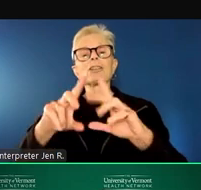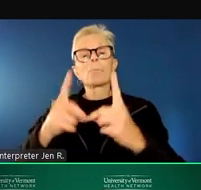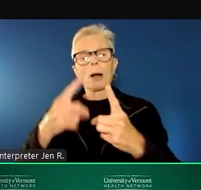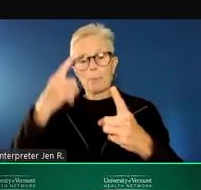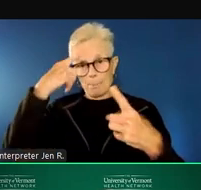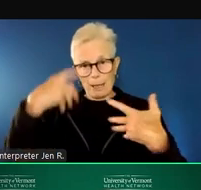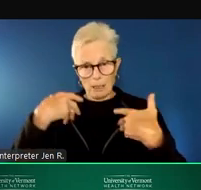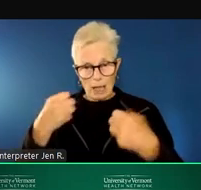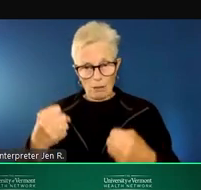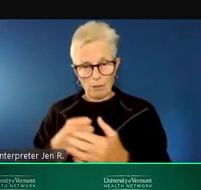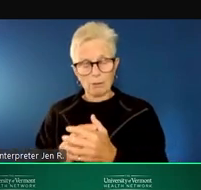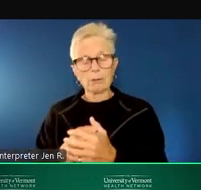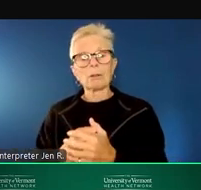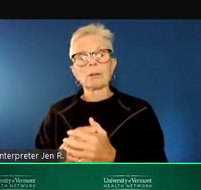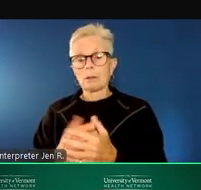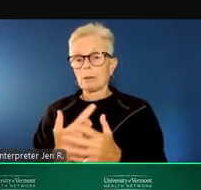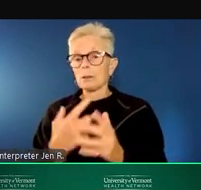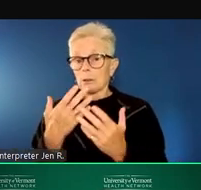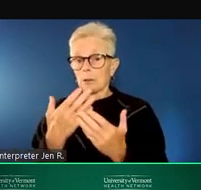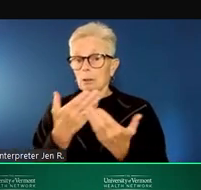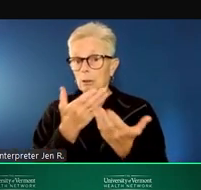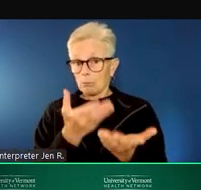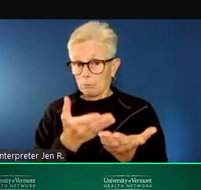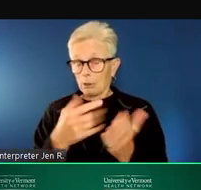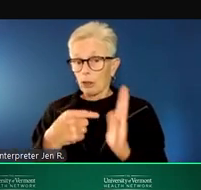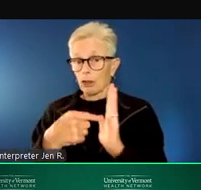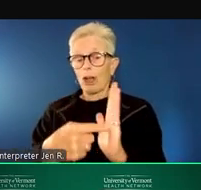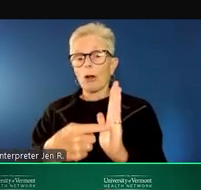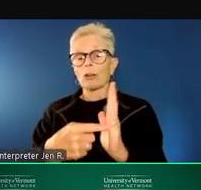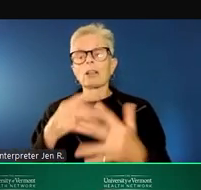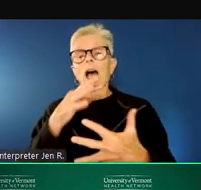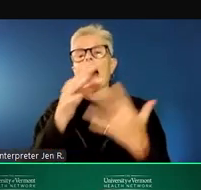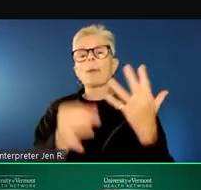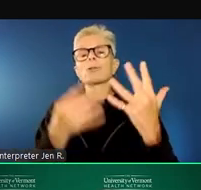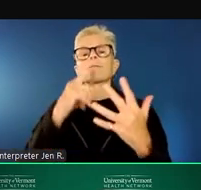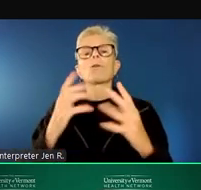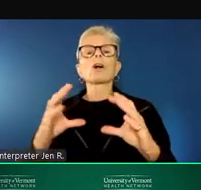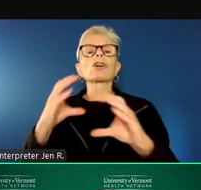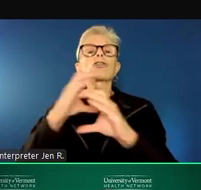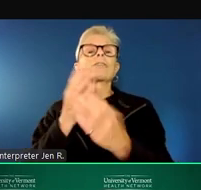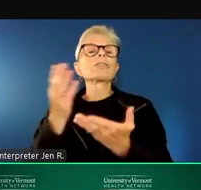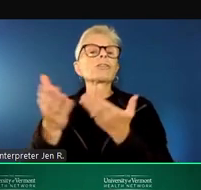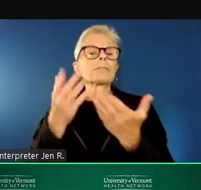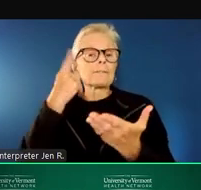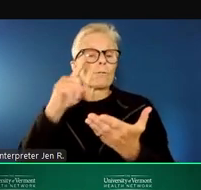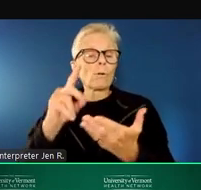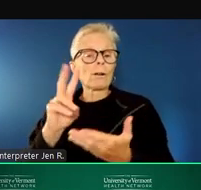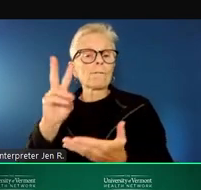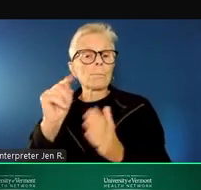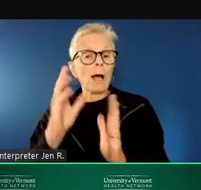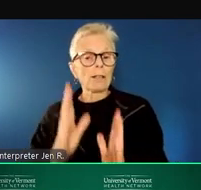that shows the options for crisis services for Vermonters.